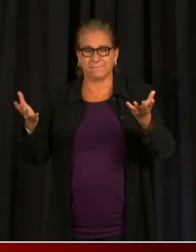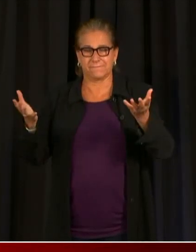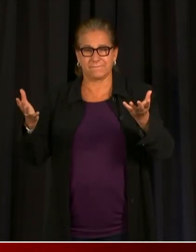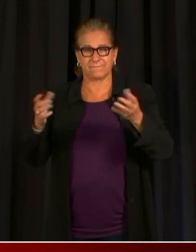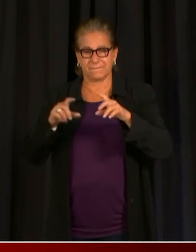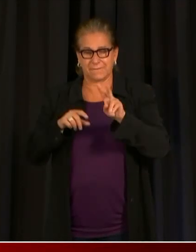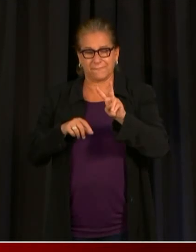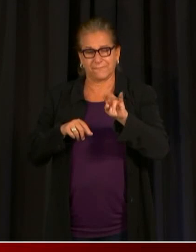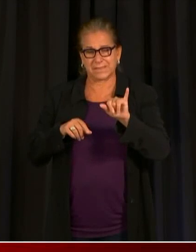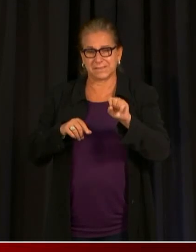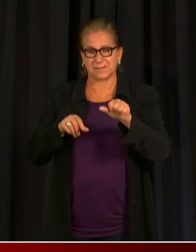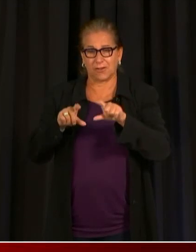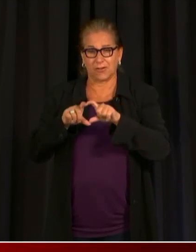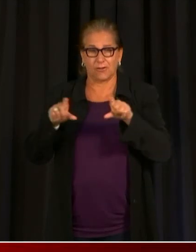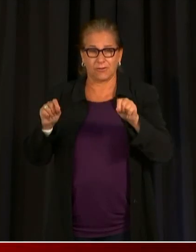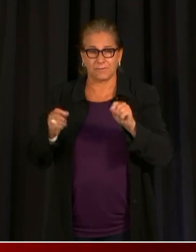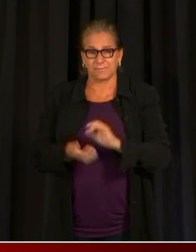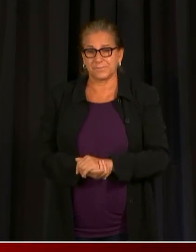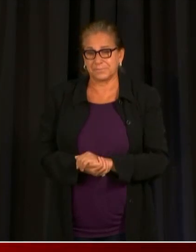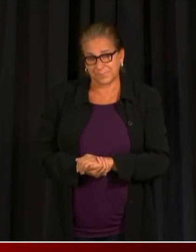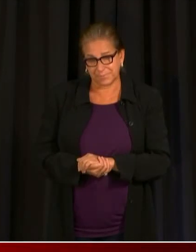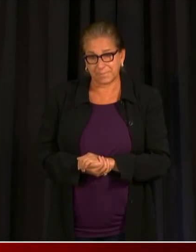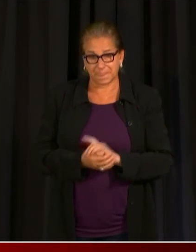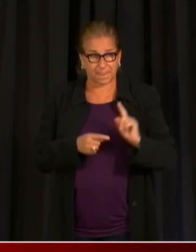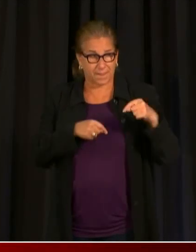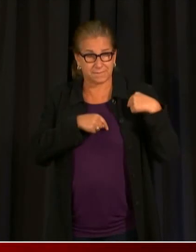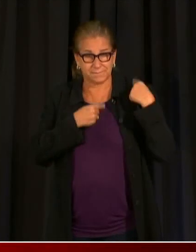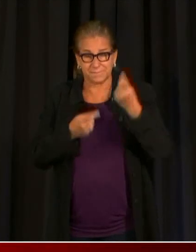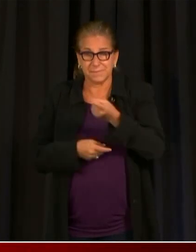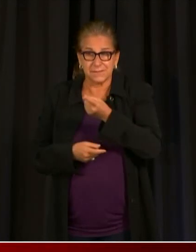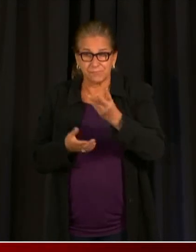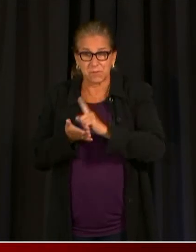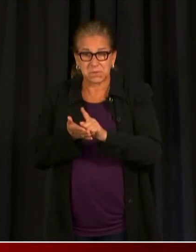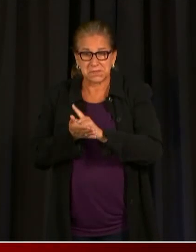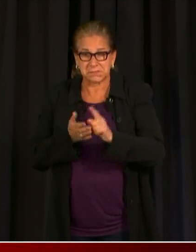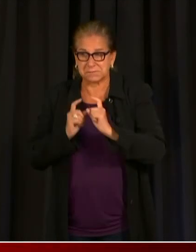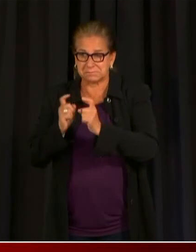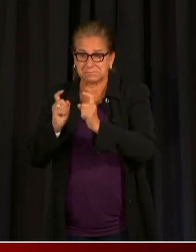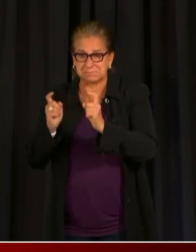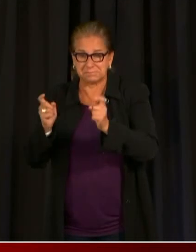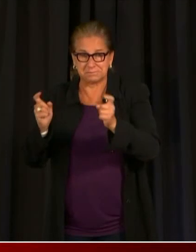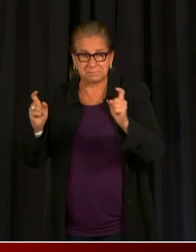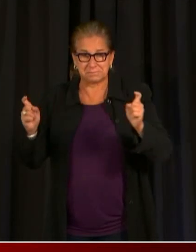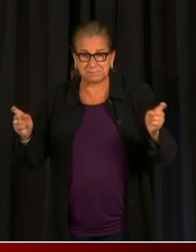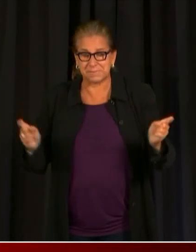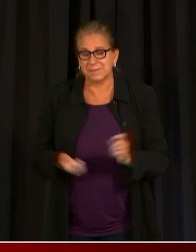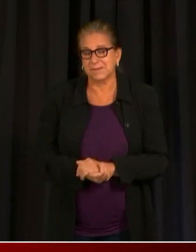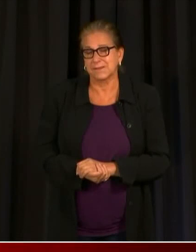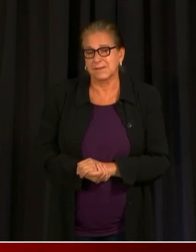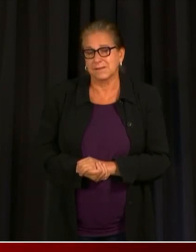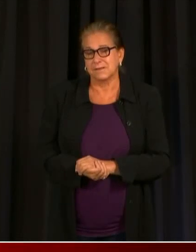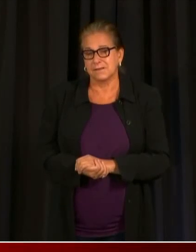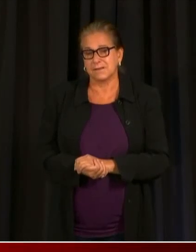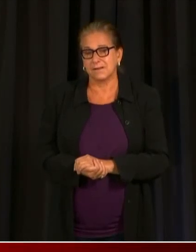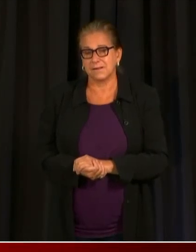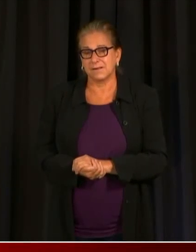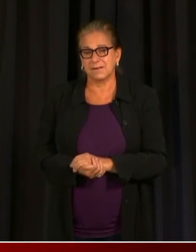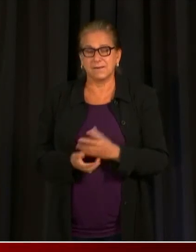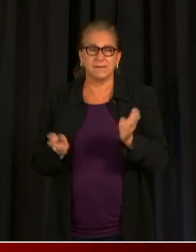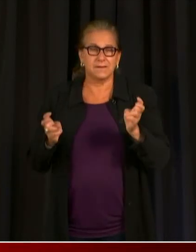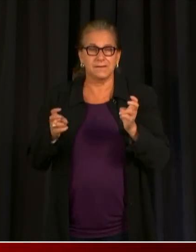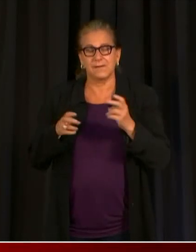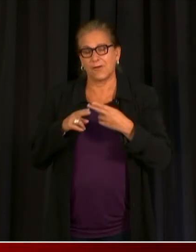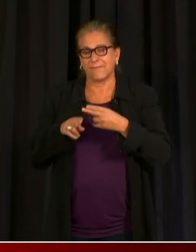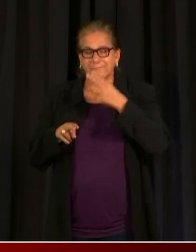now doing for the last several weeks with adults and our attention for these fun incentives